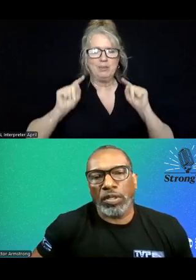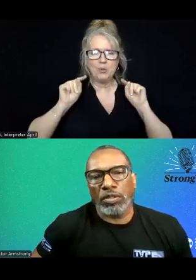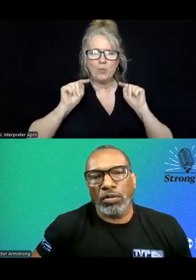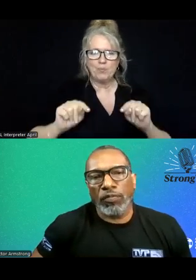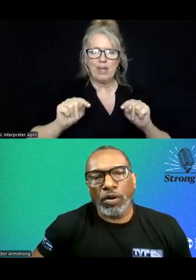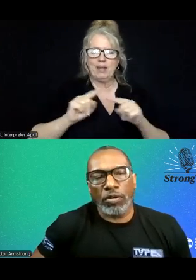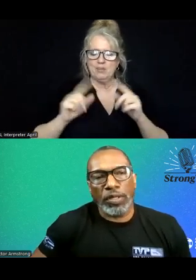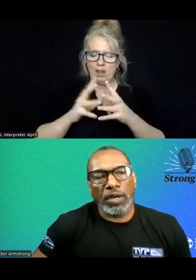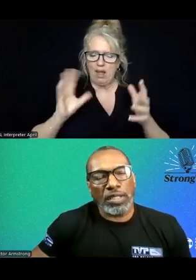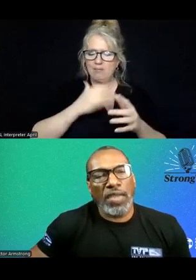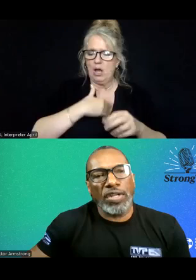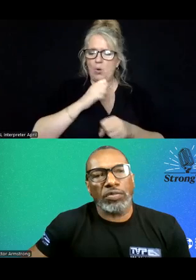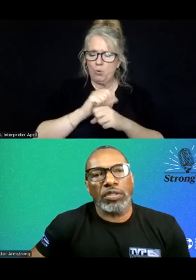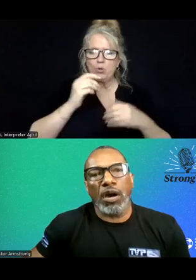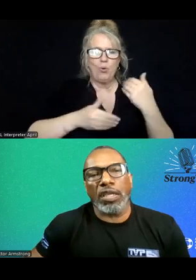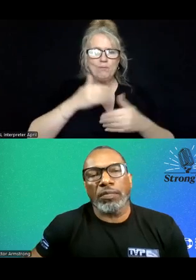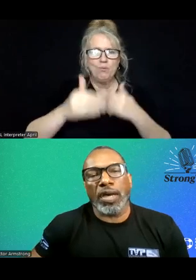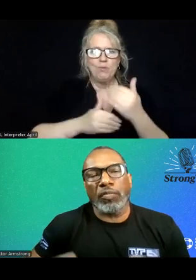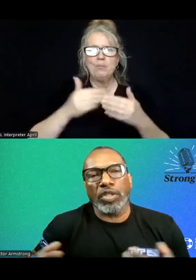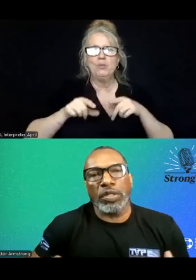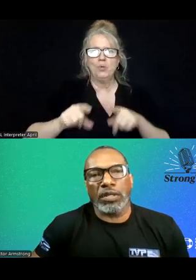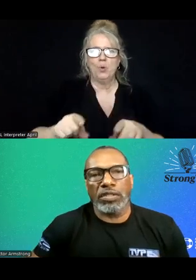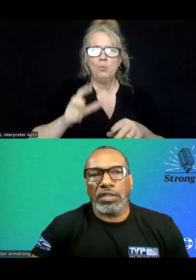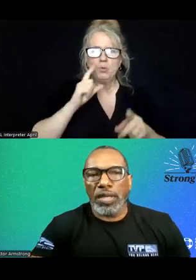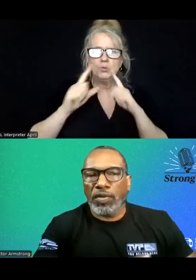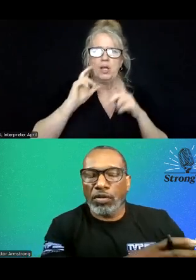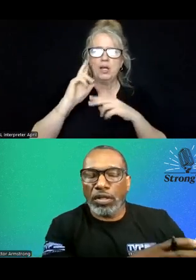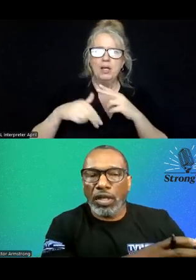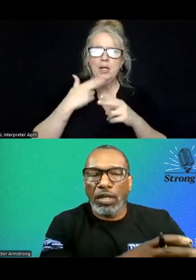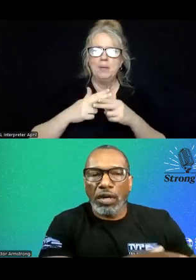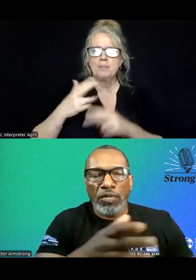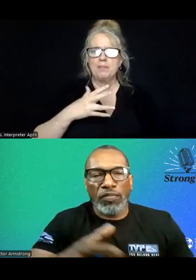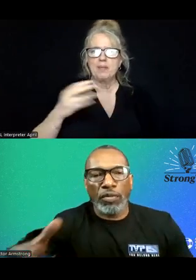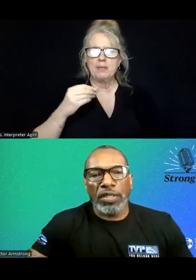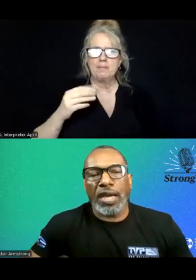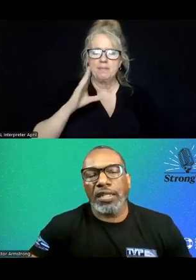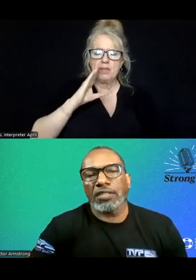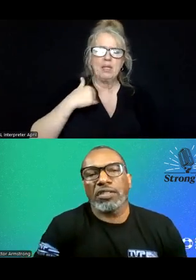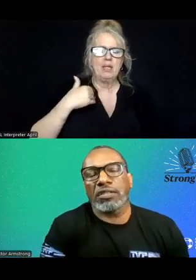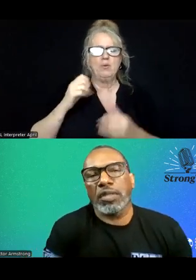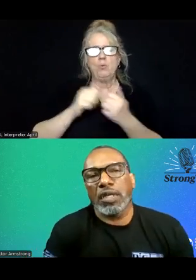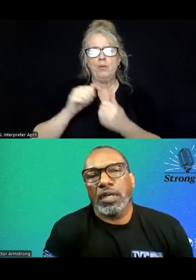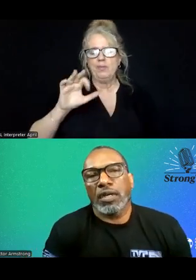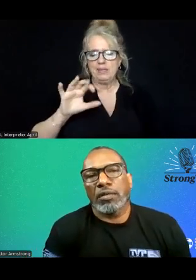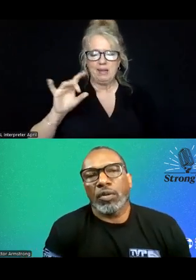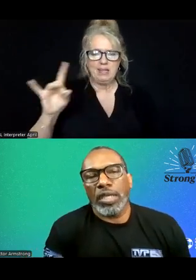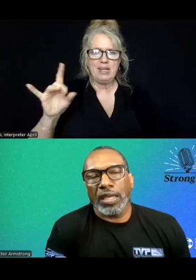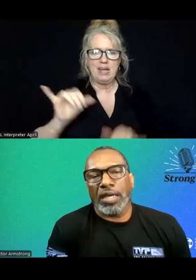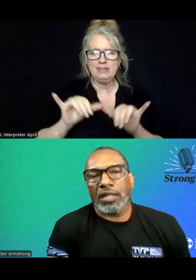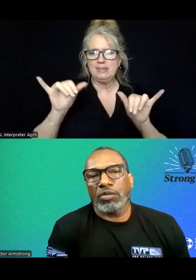a lot of the work that we do going forward, because even as we're talking about how we tweak our system, even going, moving forward with a 988 system,